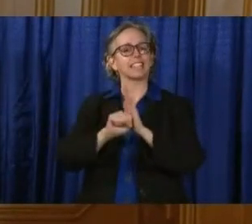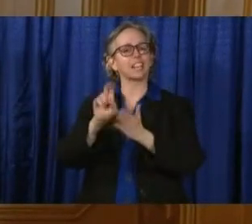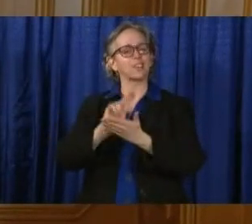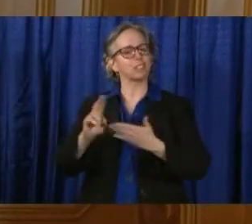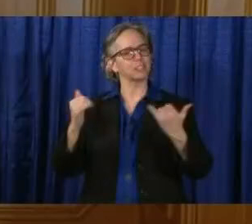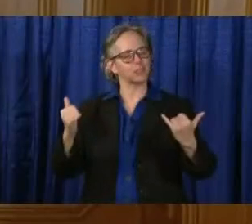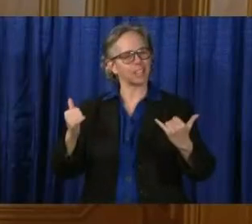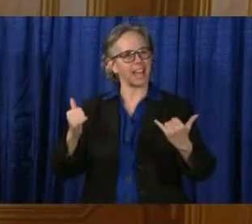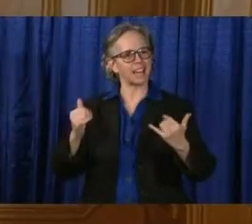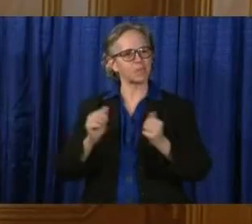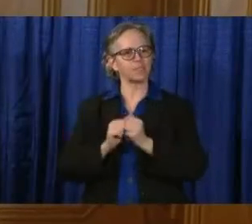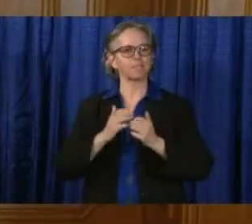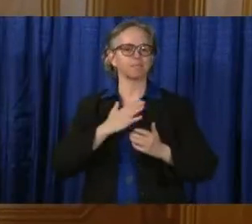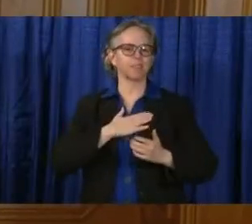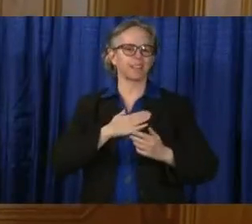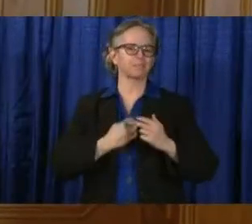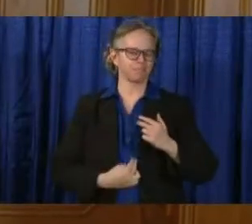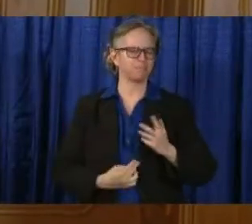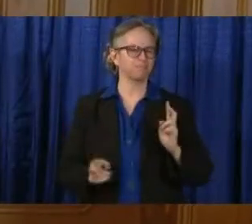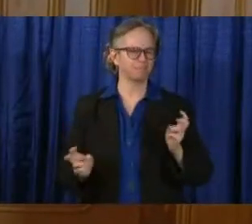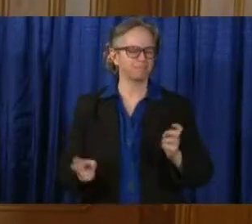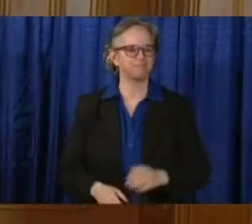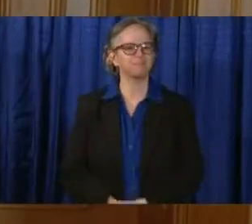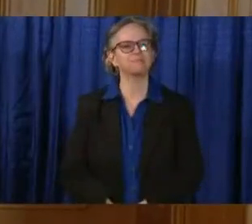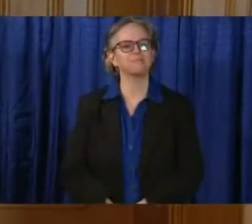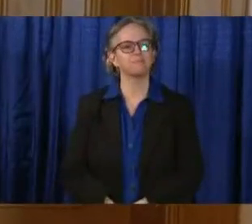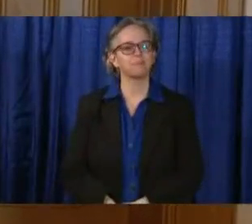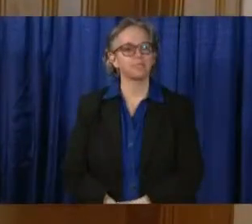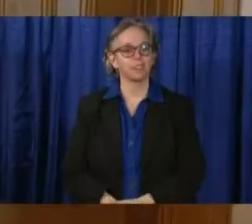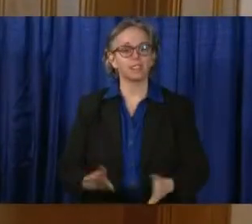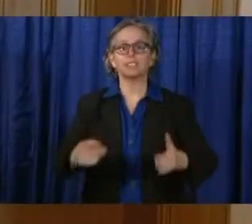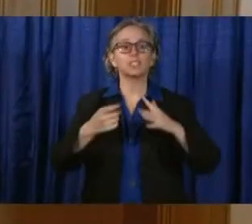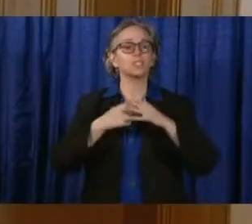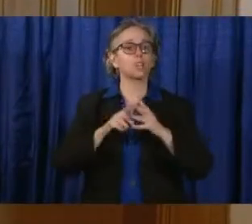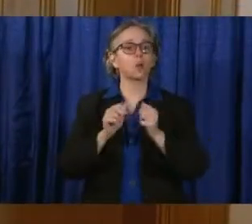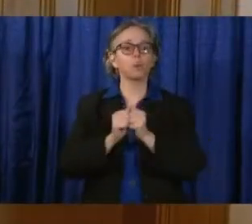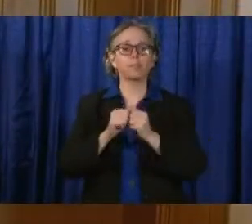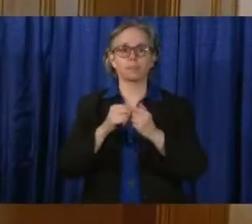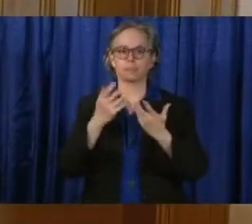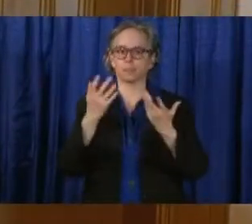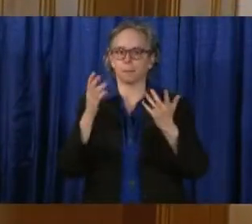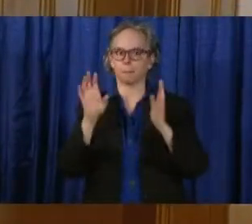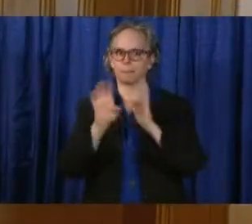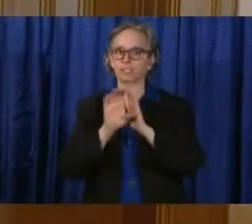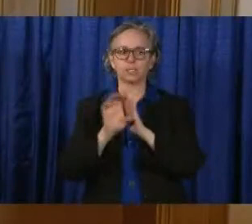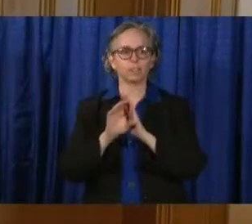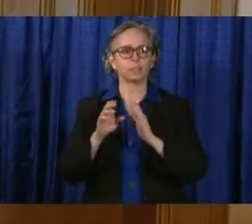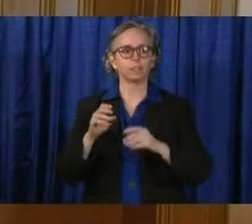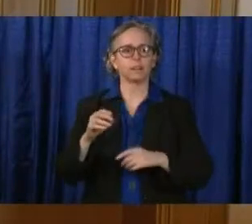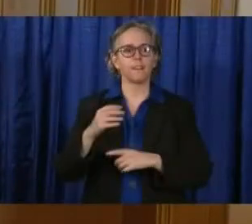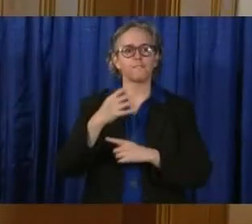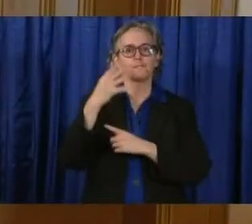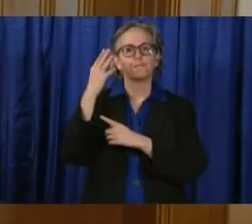start with some photos from 4-H kids in Wood County.